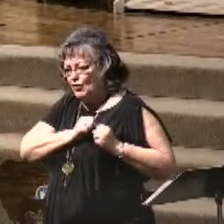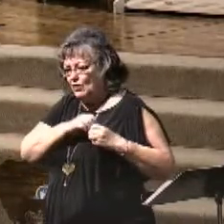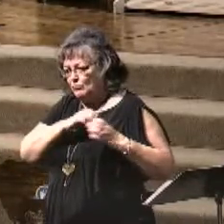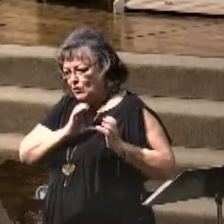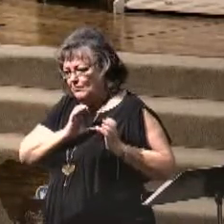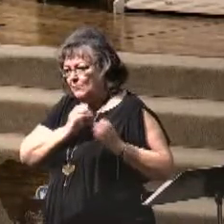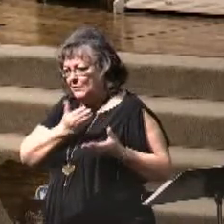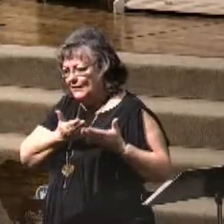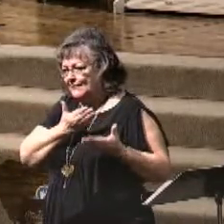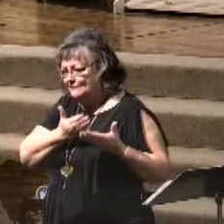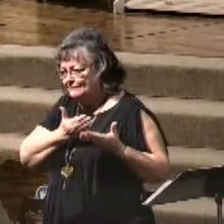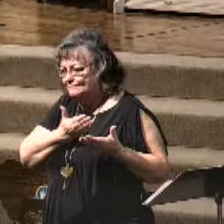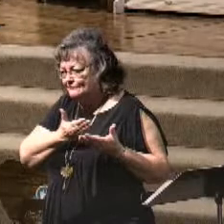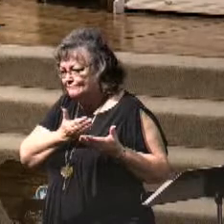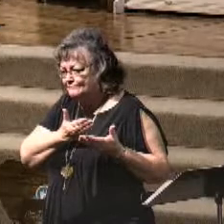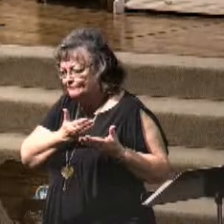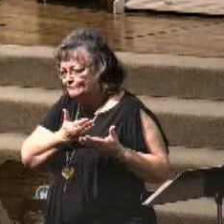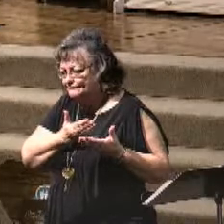broken heart.